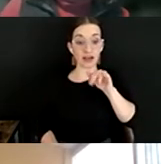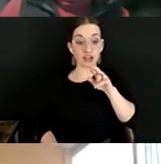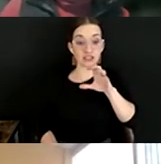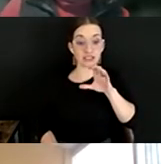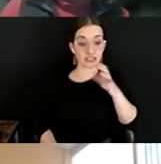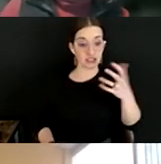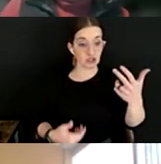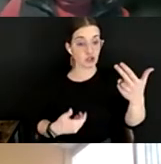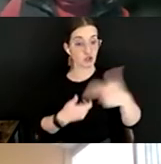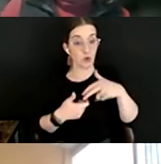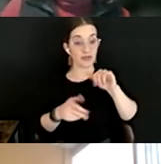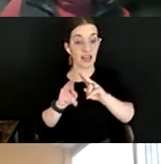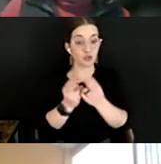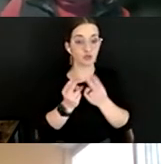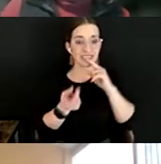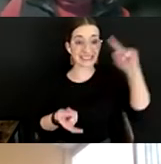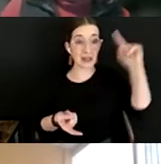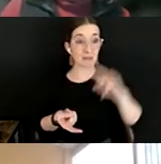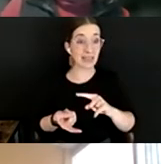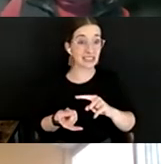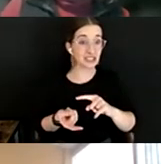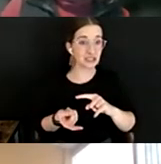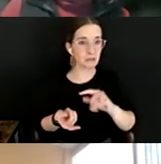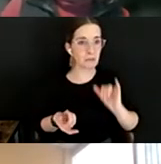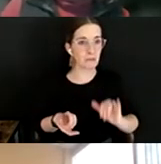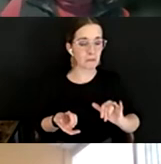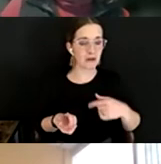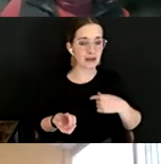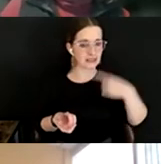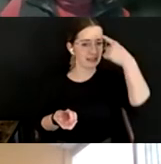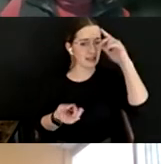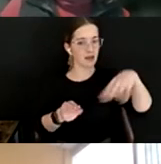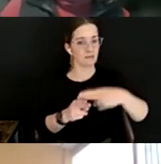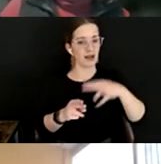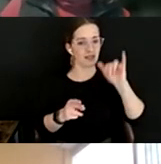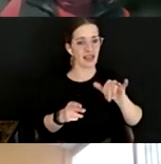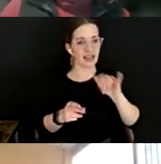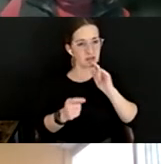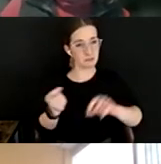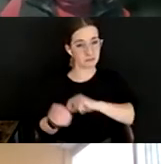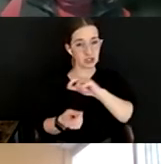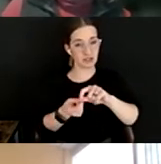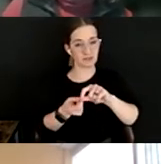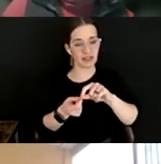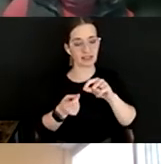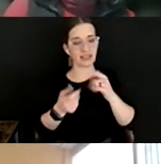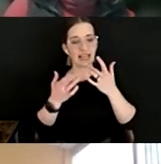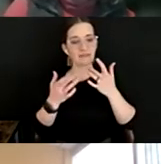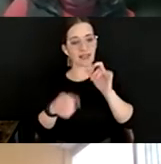diminished. And so, as I think about that issue, that very particular labor shortage,